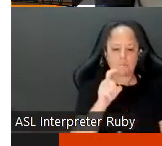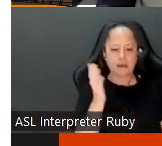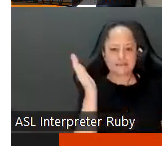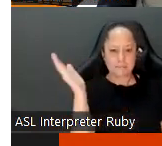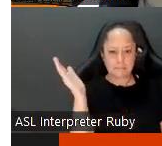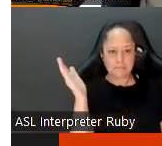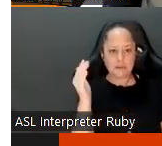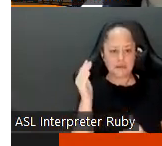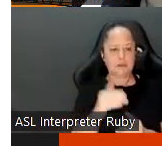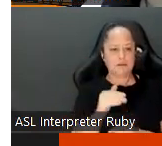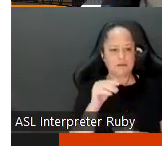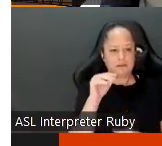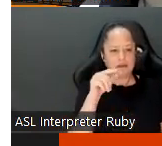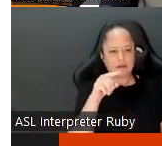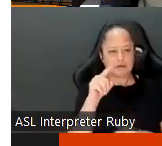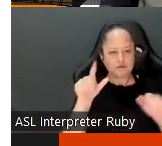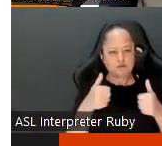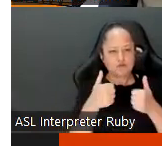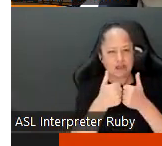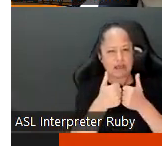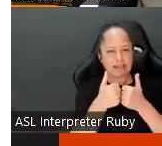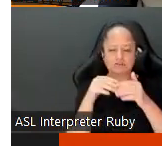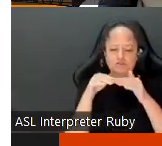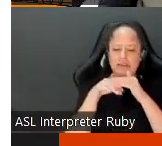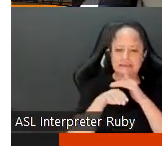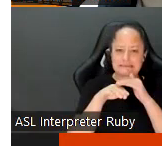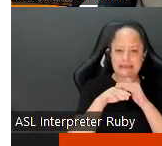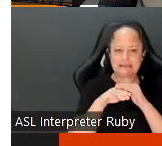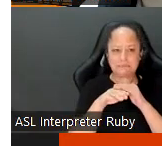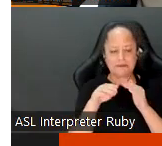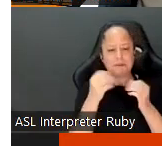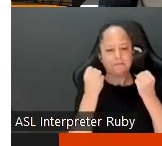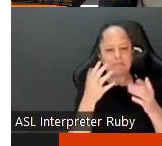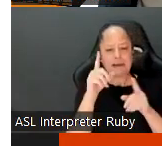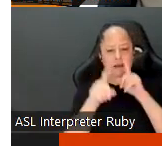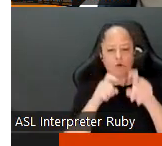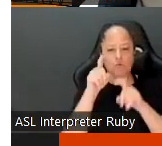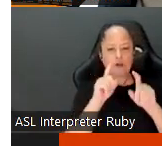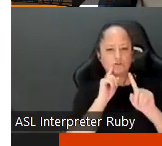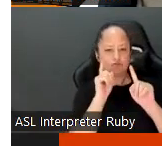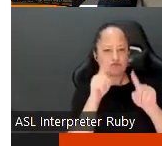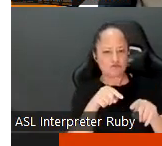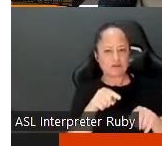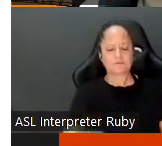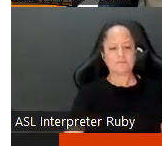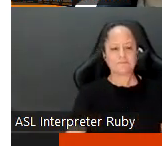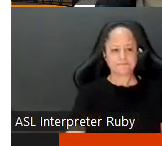preemptory challenge submits accessibility and then lots of question and answer period of time